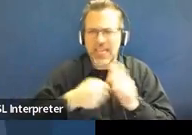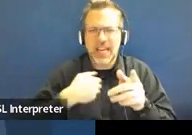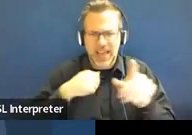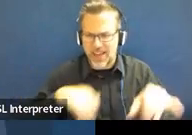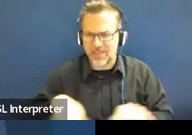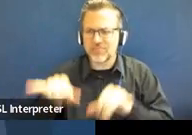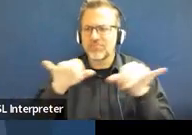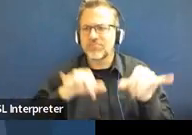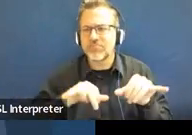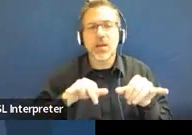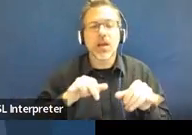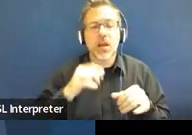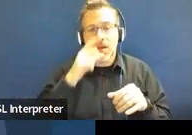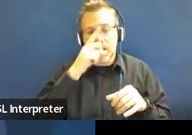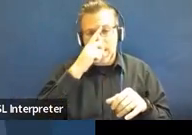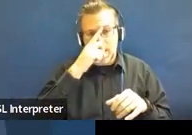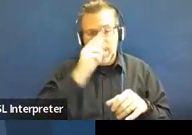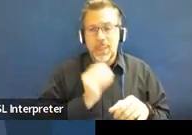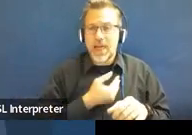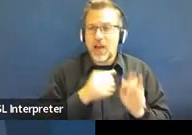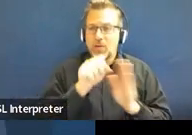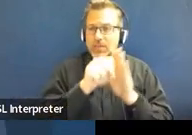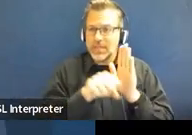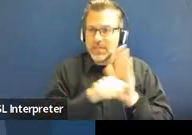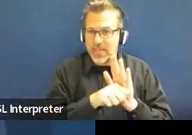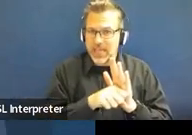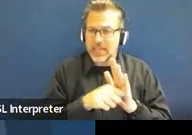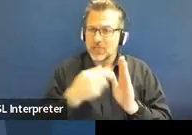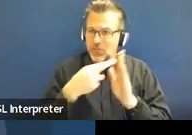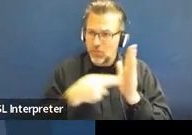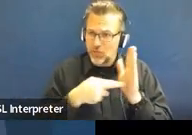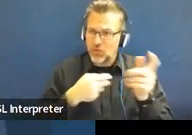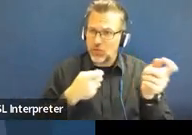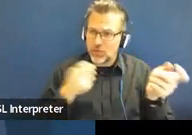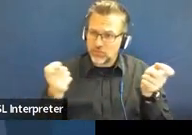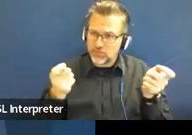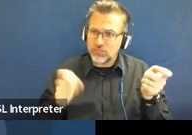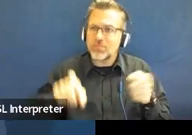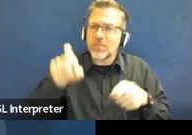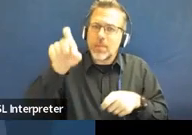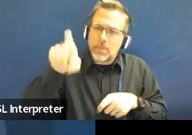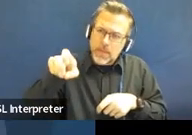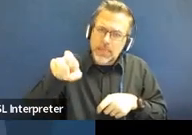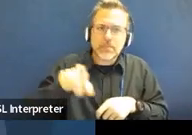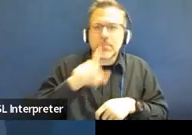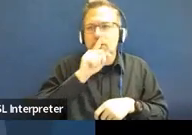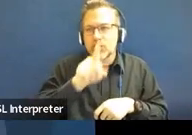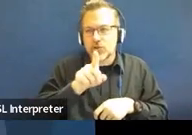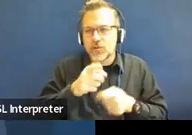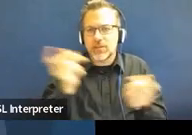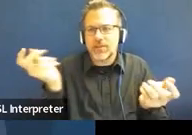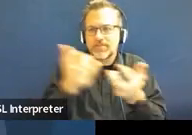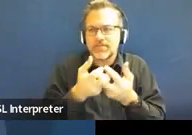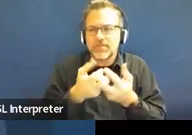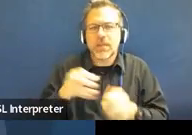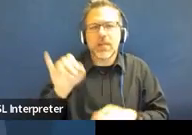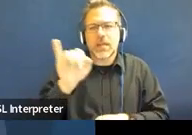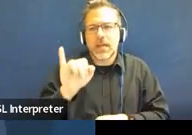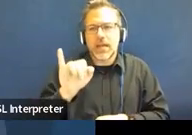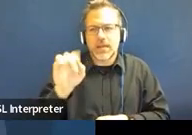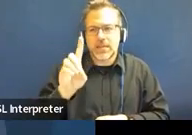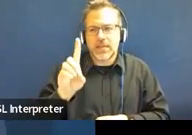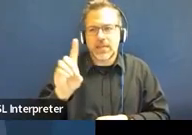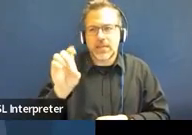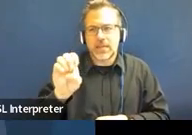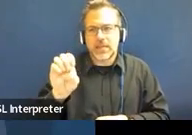have to, when we look at our state regulations, we have to make sure that they align with IDEA, with that federal law.